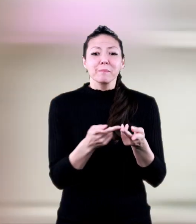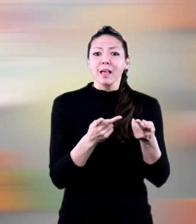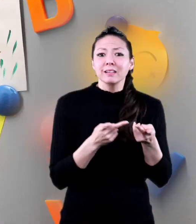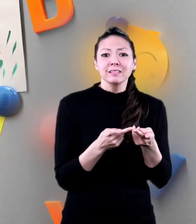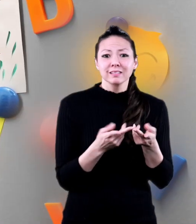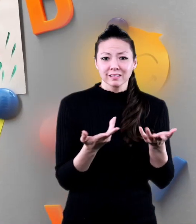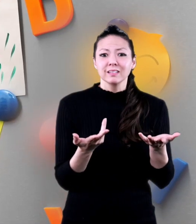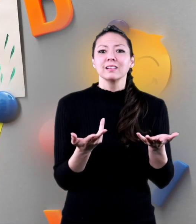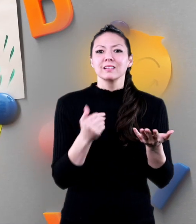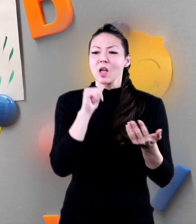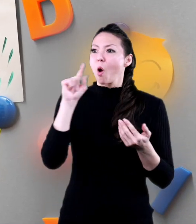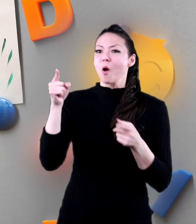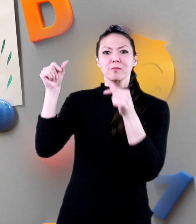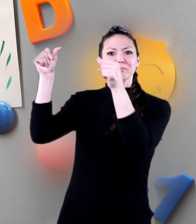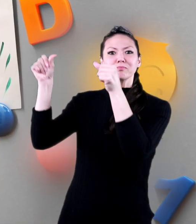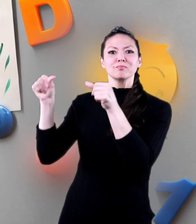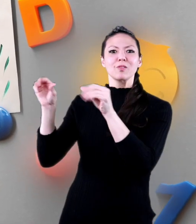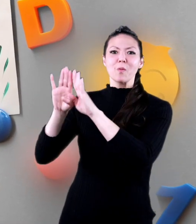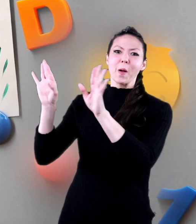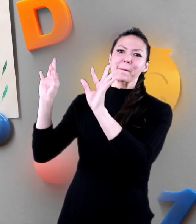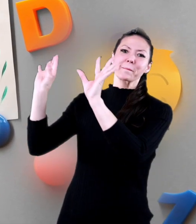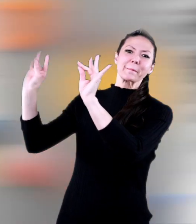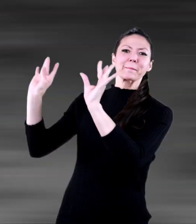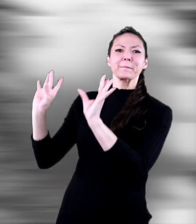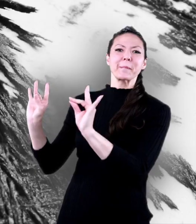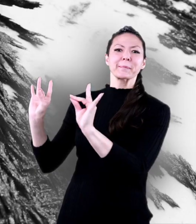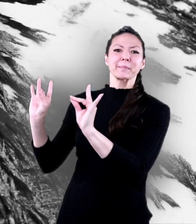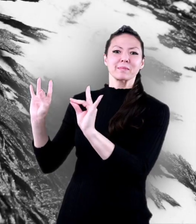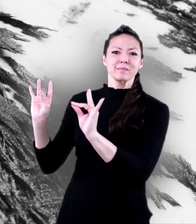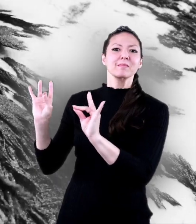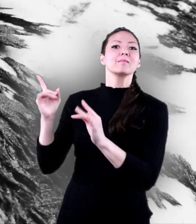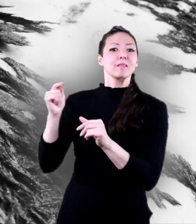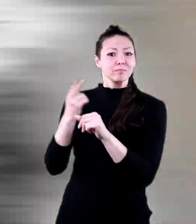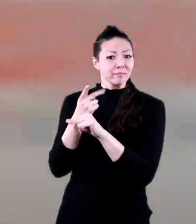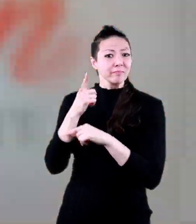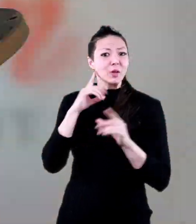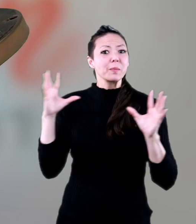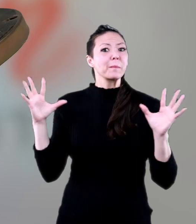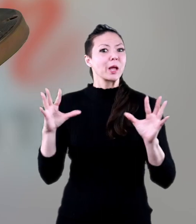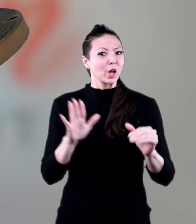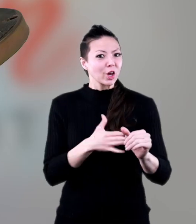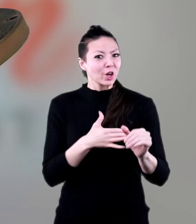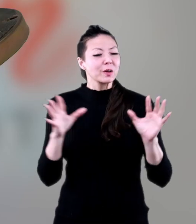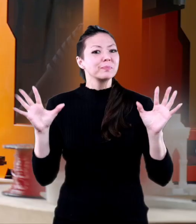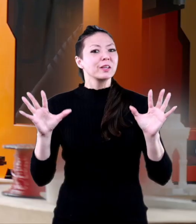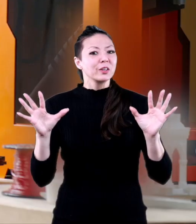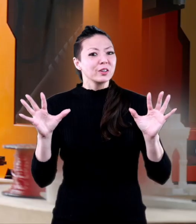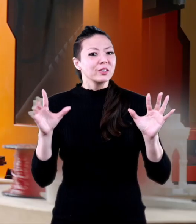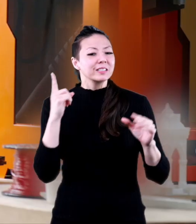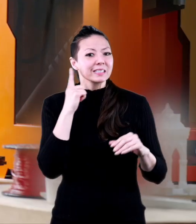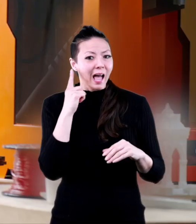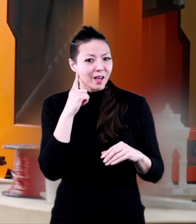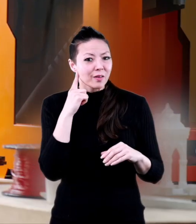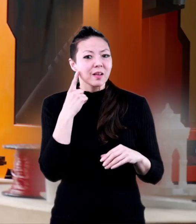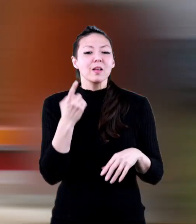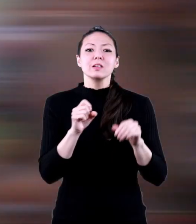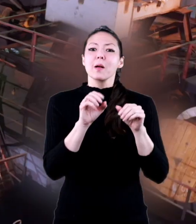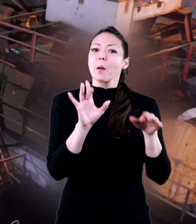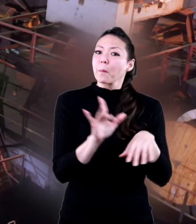not just to hang up your schoolwork on the refrigerator. They are used in speakers, computers,